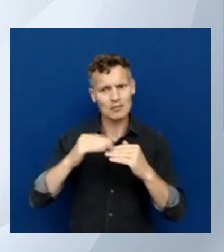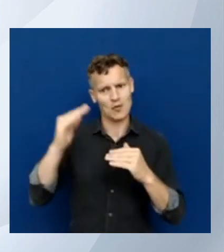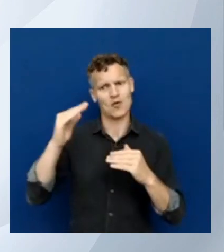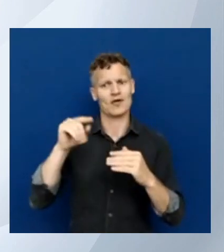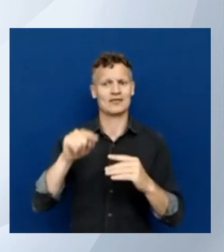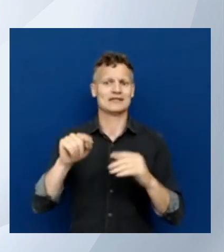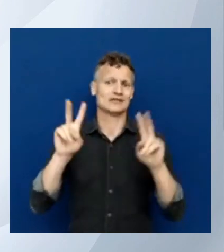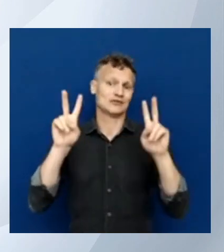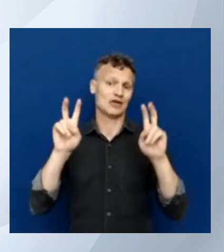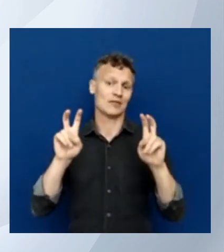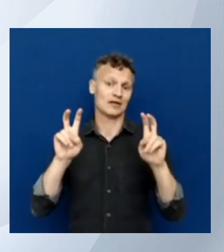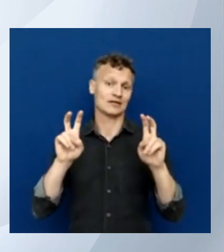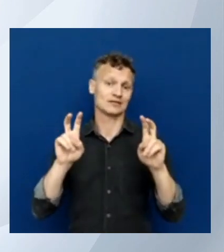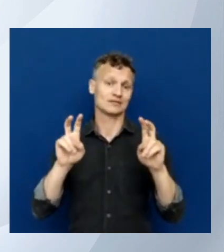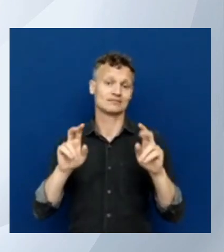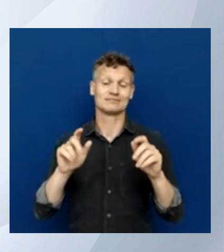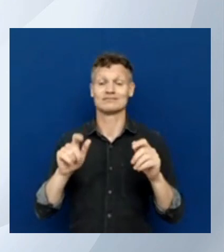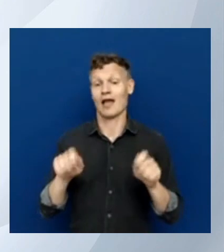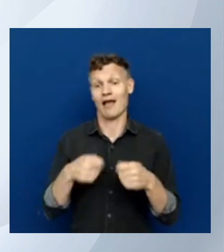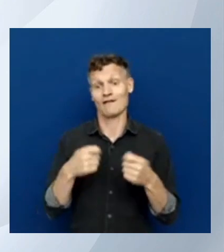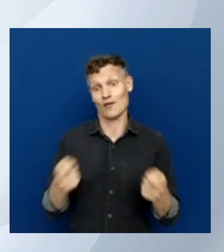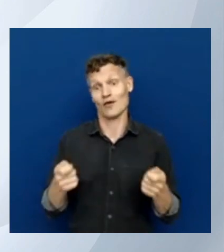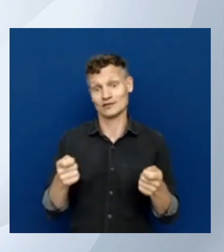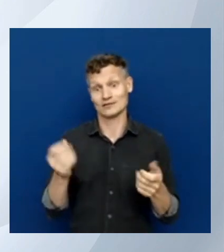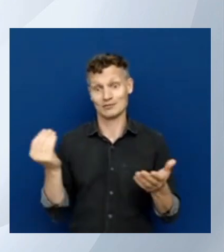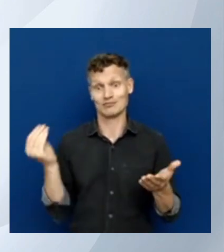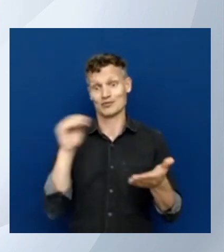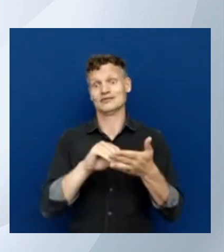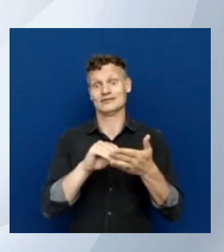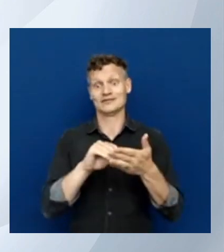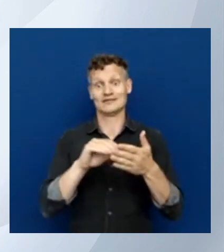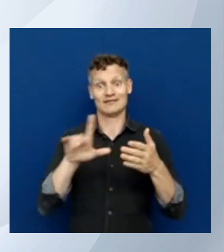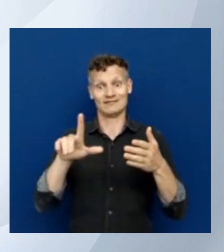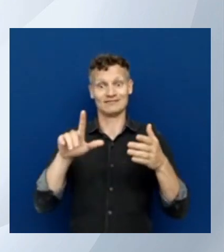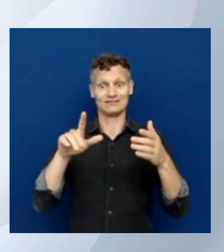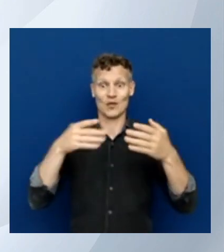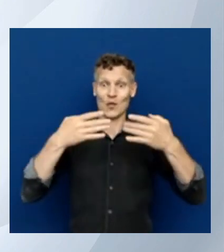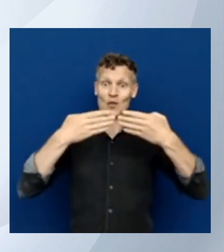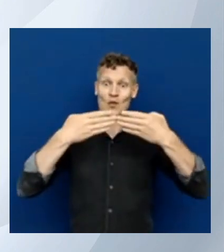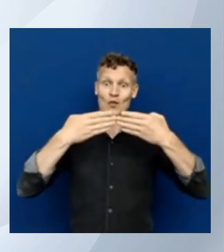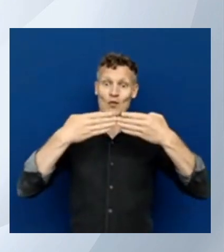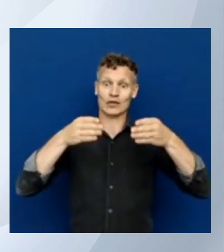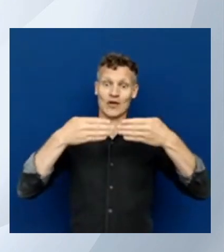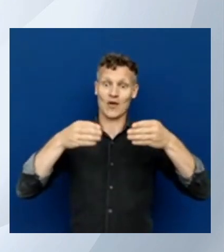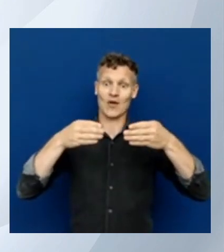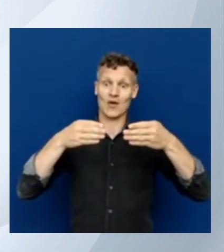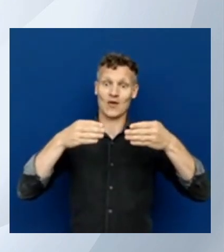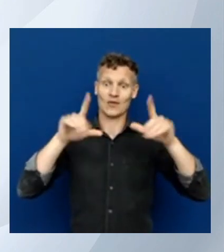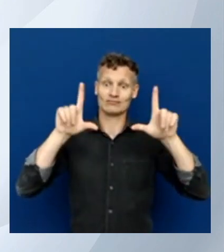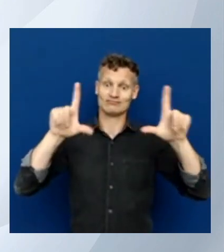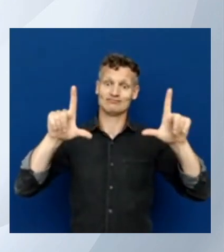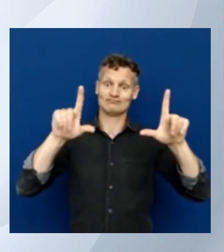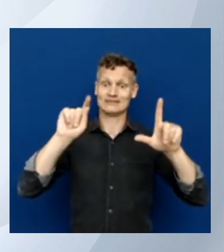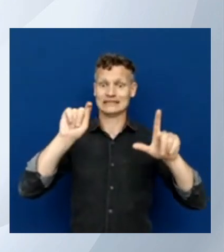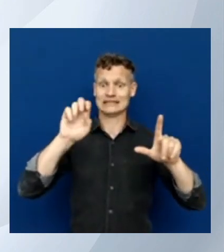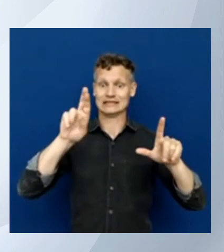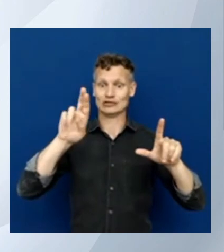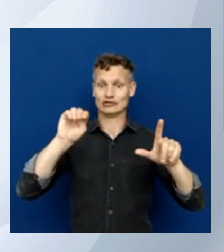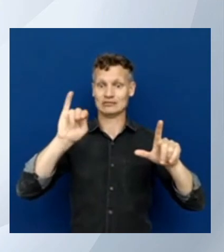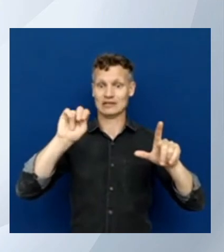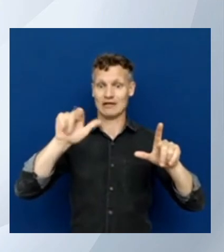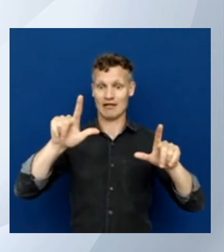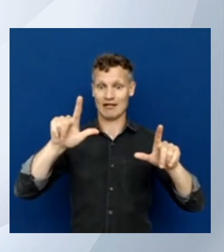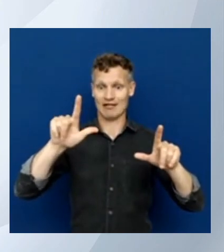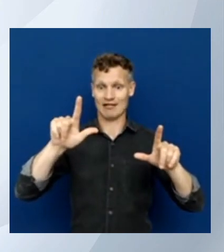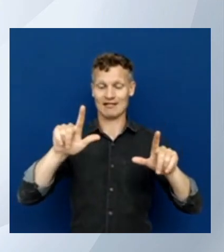terminal which is pretty awesome after break we have the next session yes next we have shallandra who's going to talk